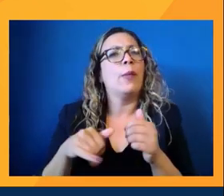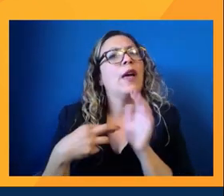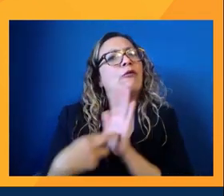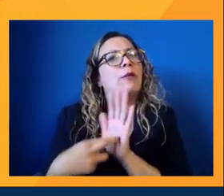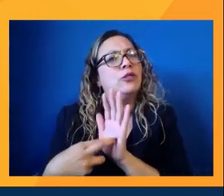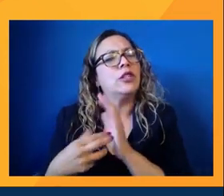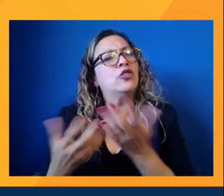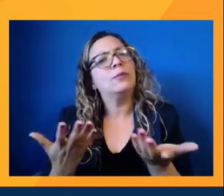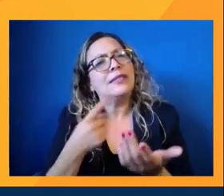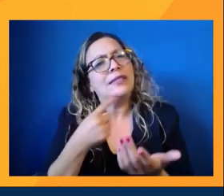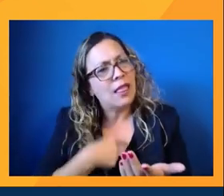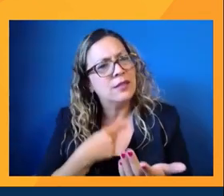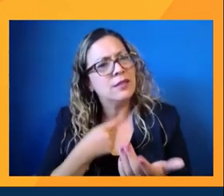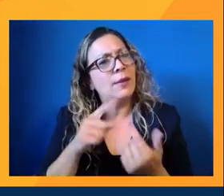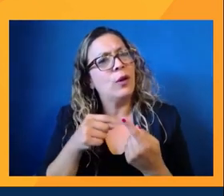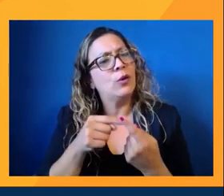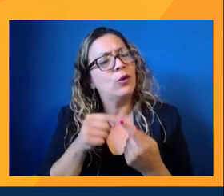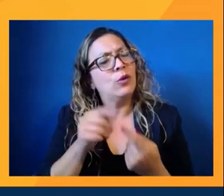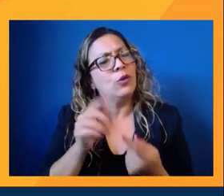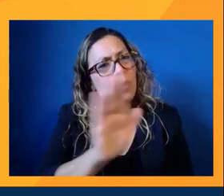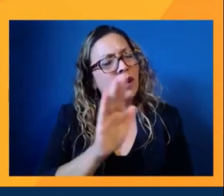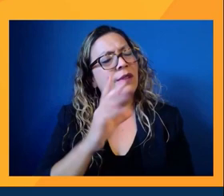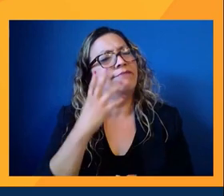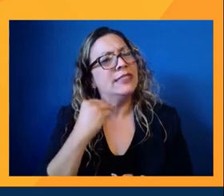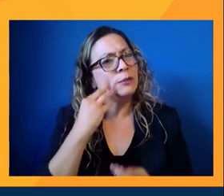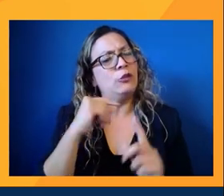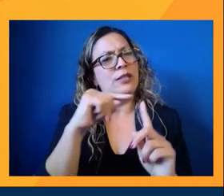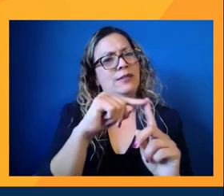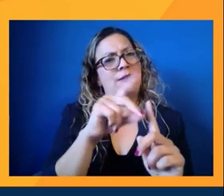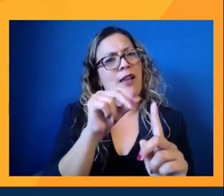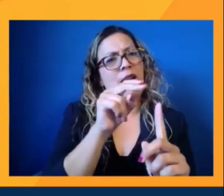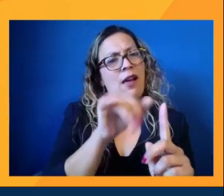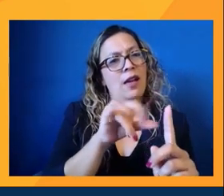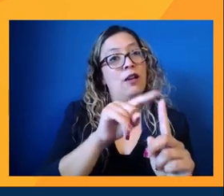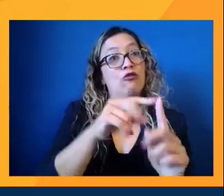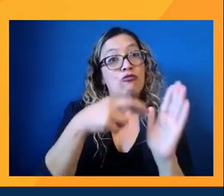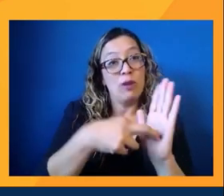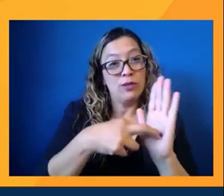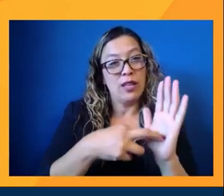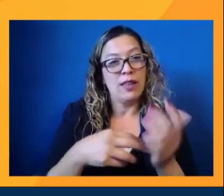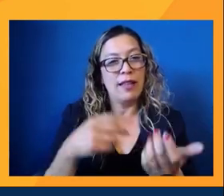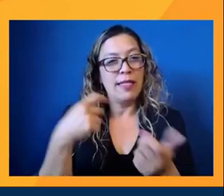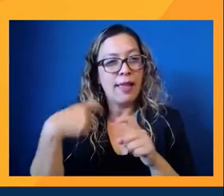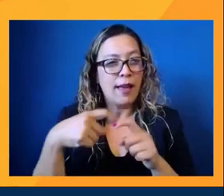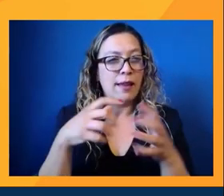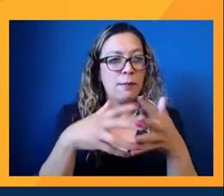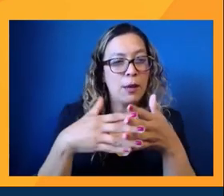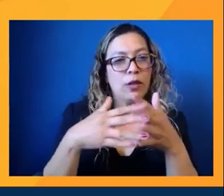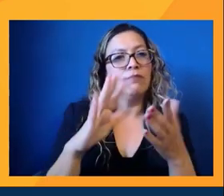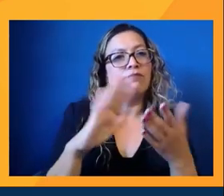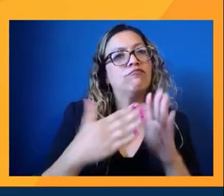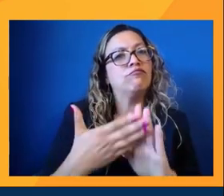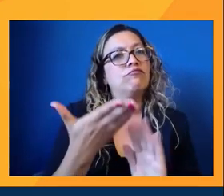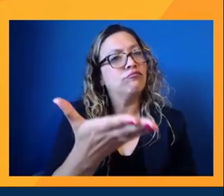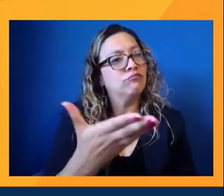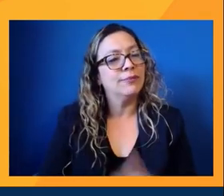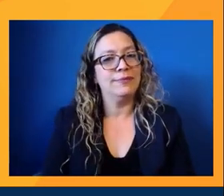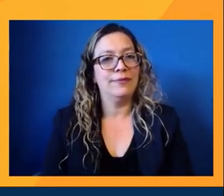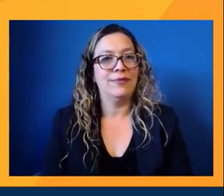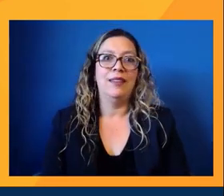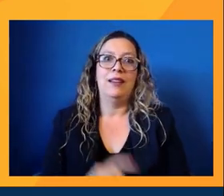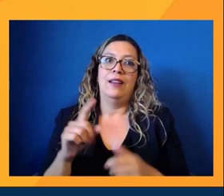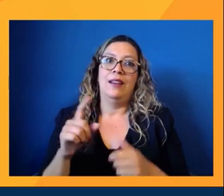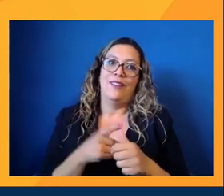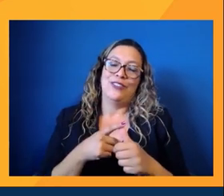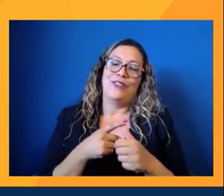about your experience representing the Latin American community. First of all, thank you